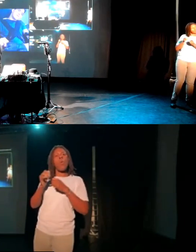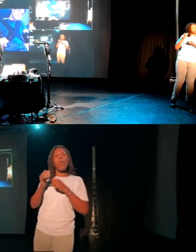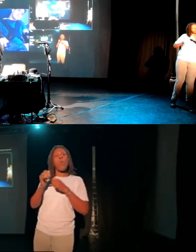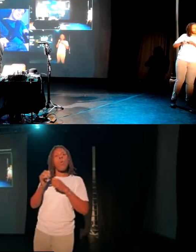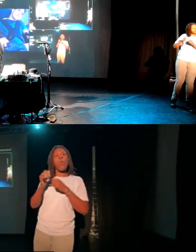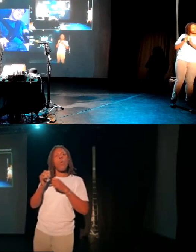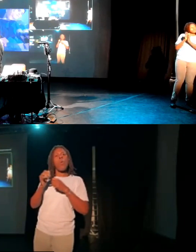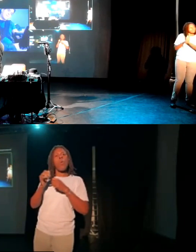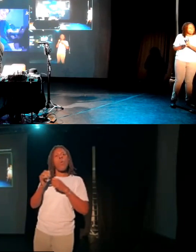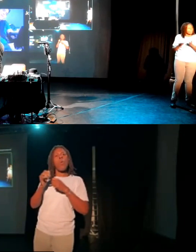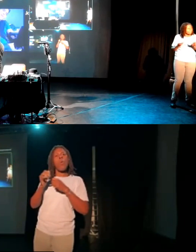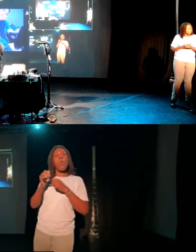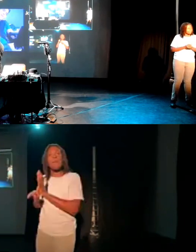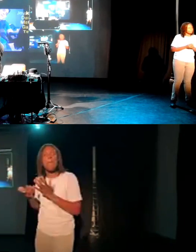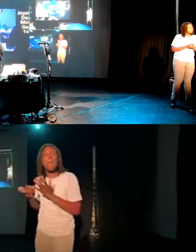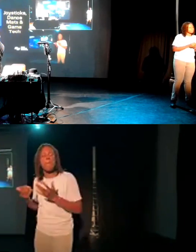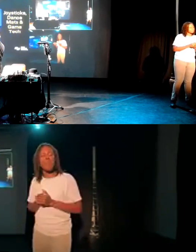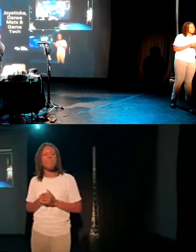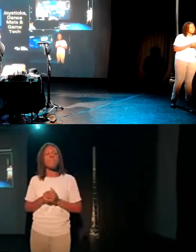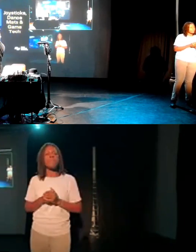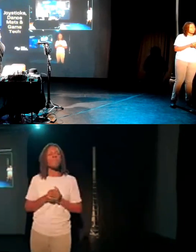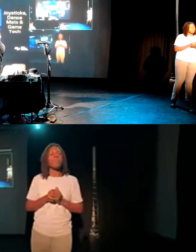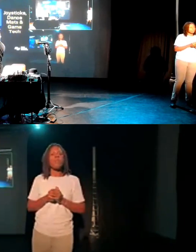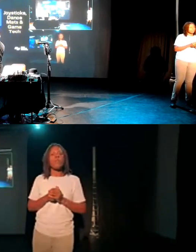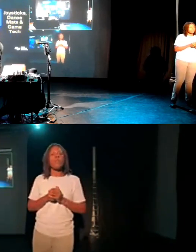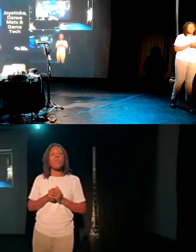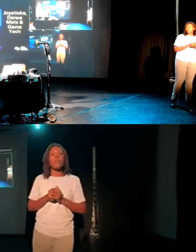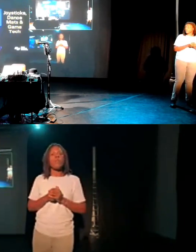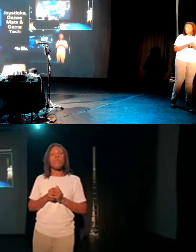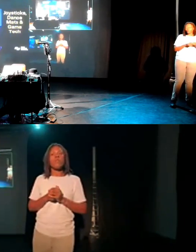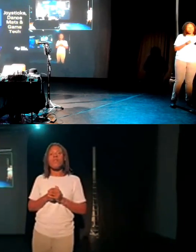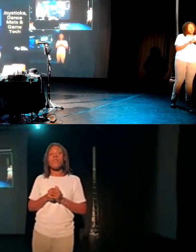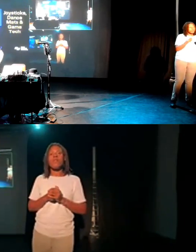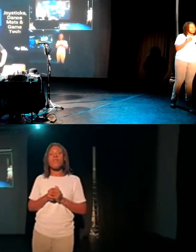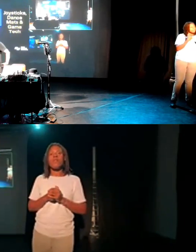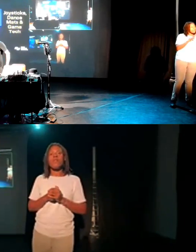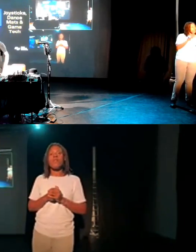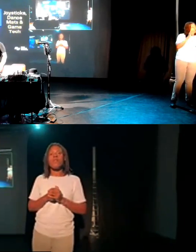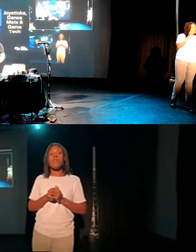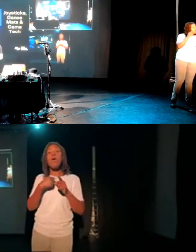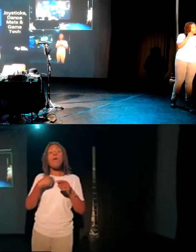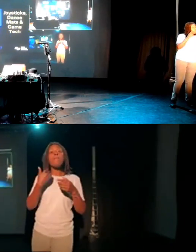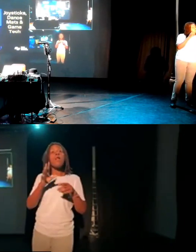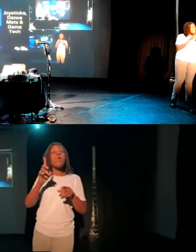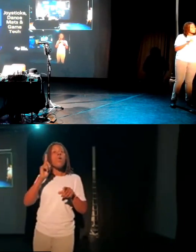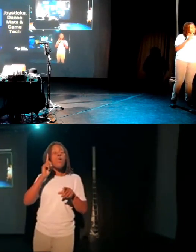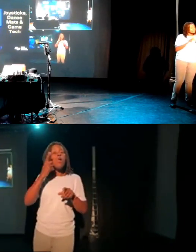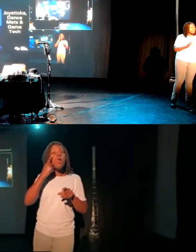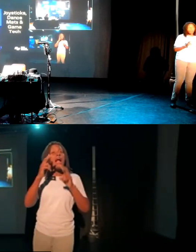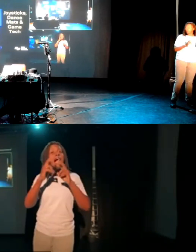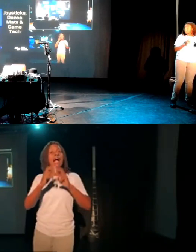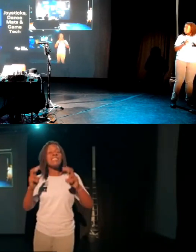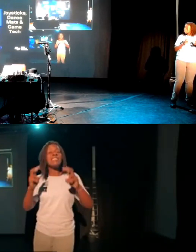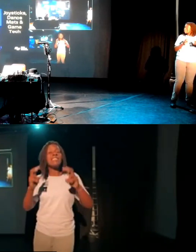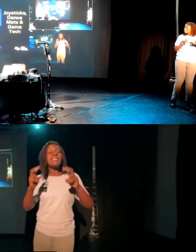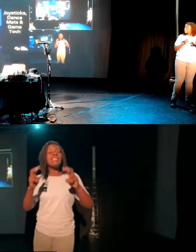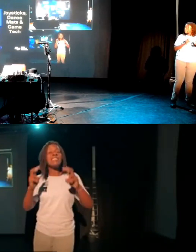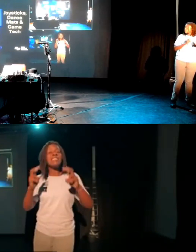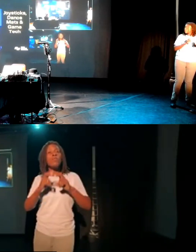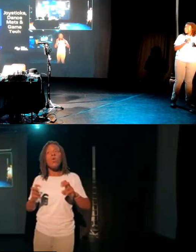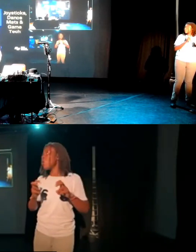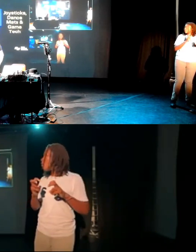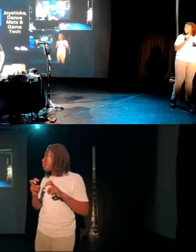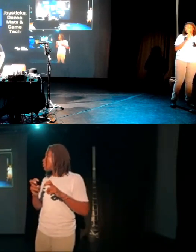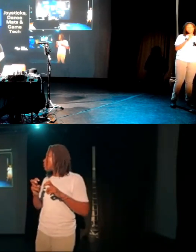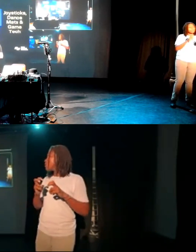The other thing I started exploring – this is not going awful well, is it? There we go – is cheap game technology as well. So looking at buttons